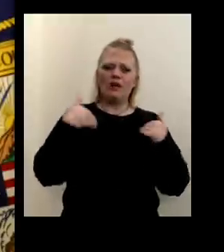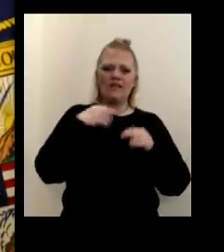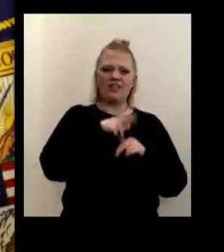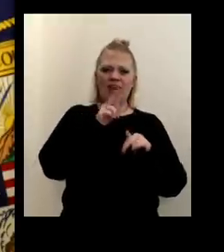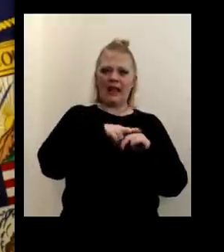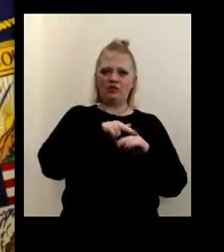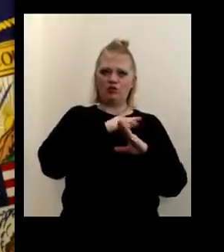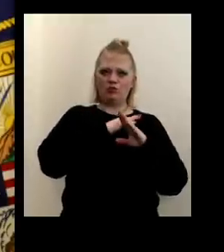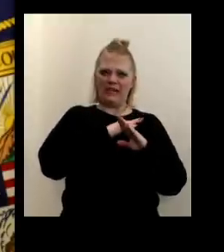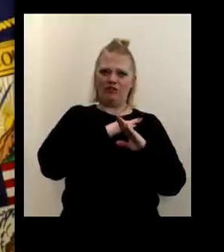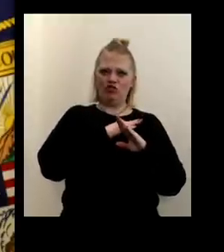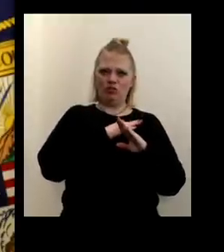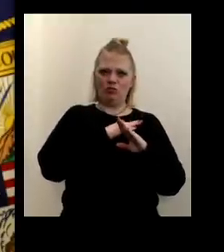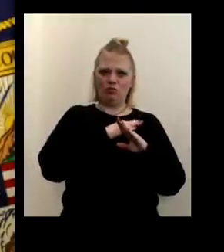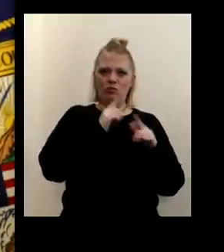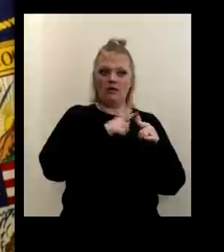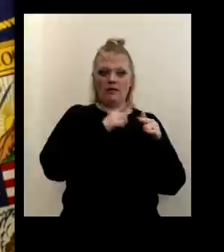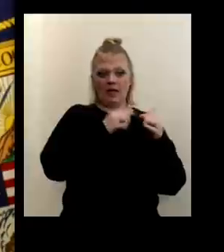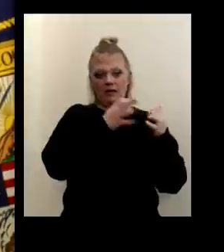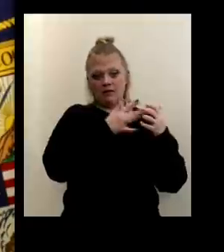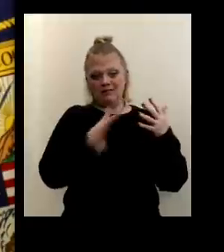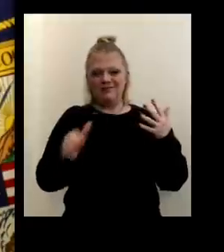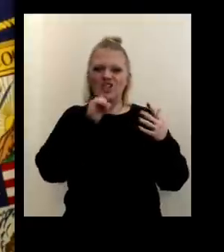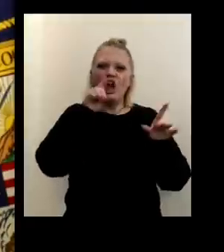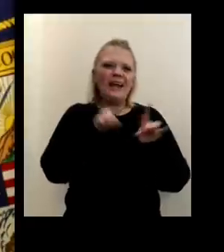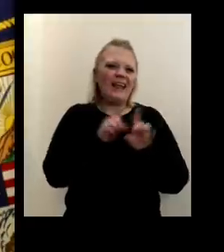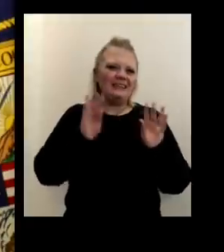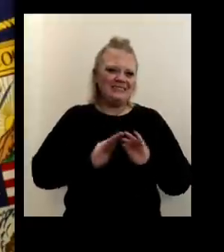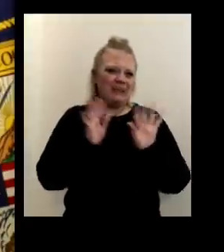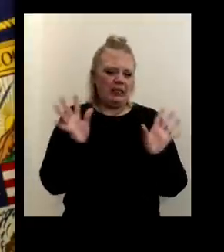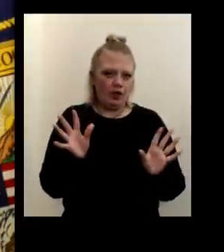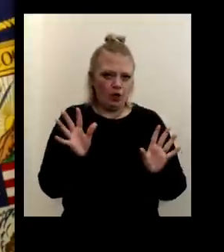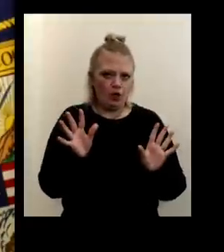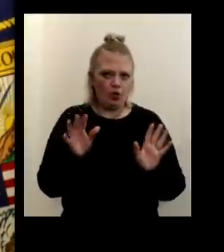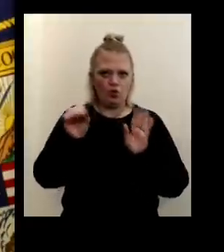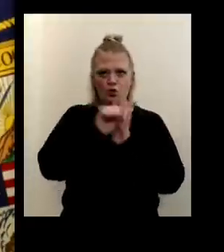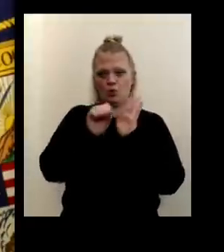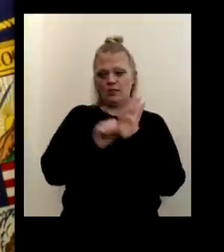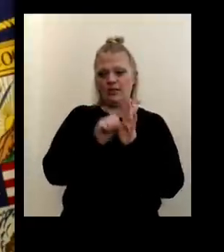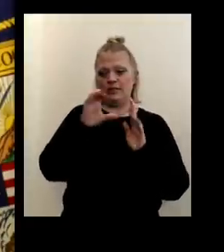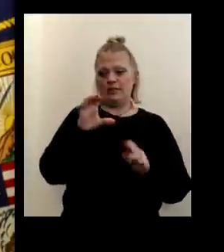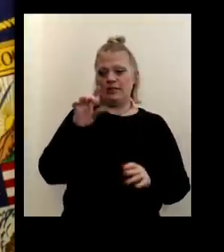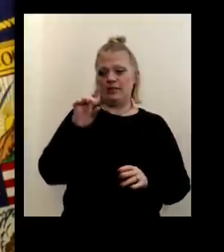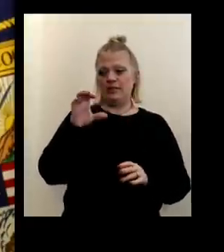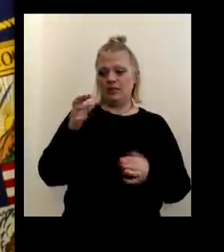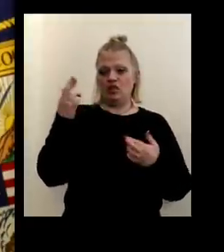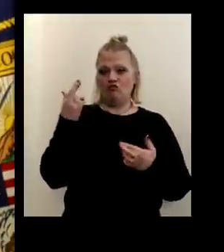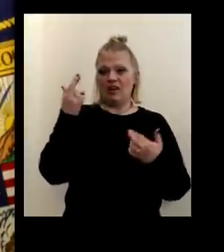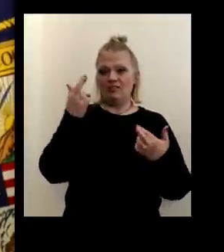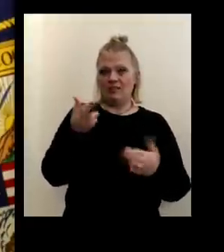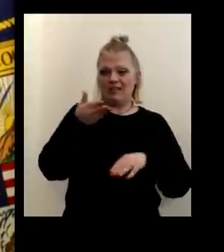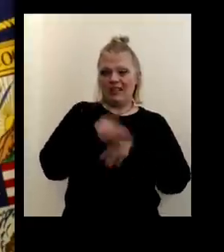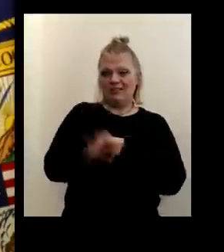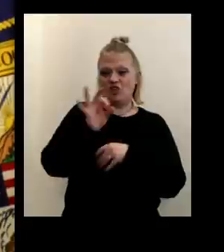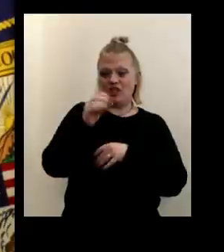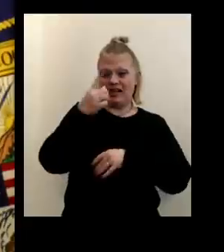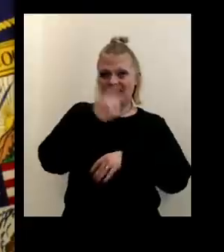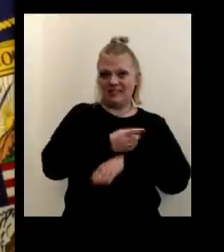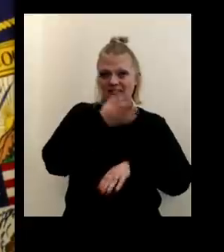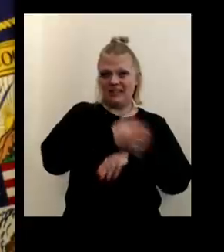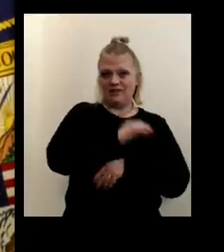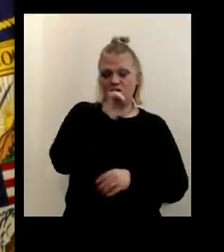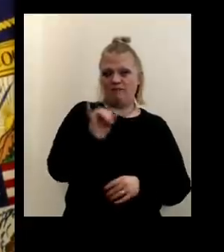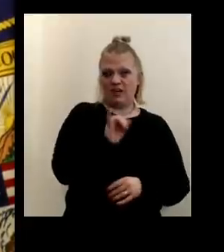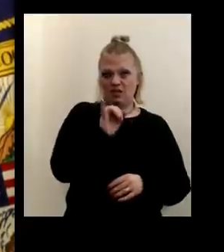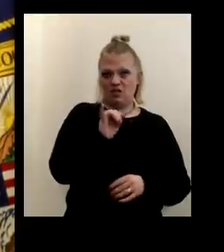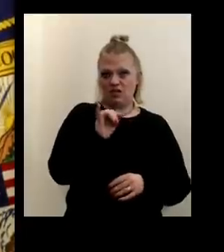protection. You know, after that, the data are not as clear. So, um, the state and CDC are recommending that, uh, after 90 days after an infection,